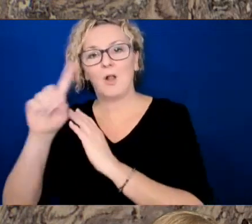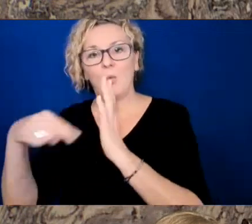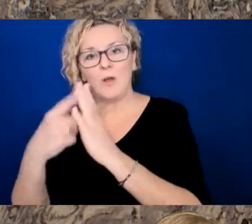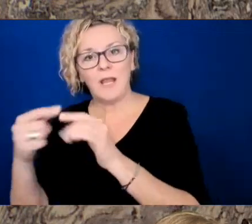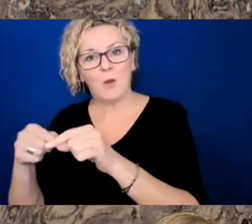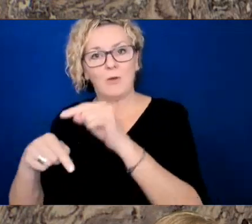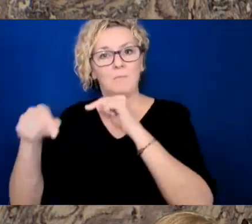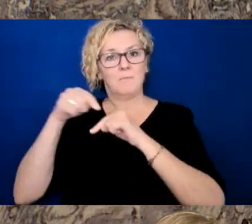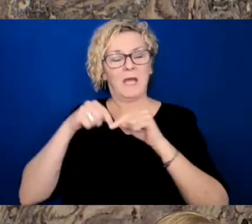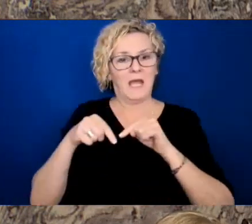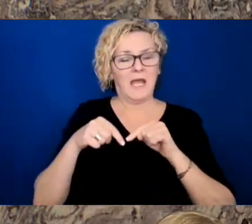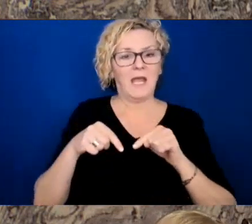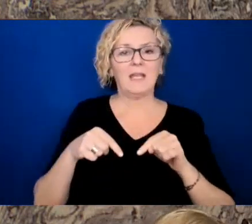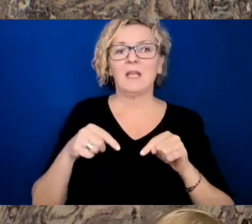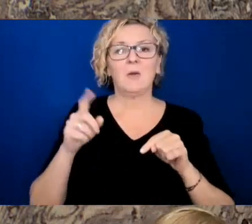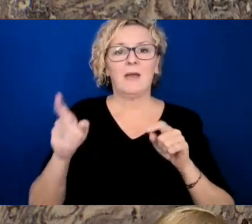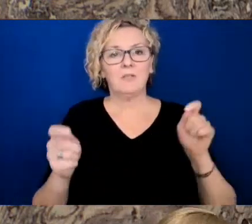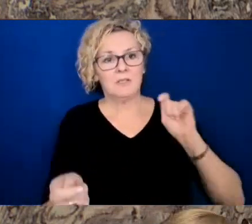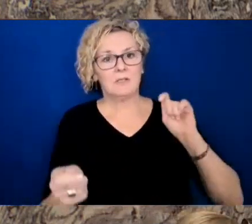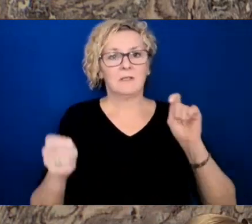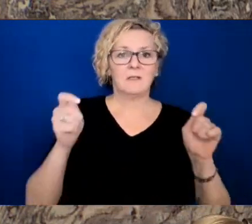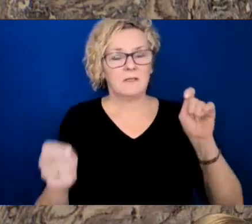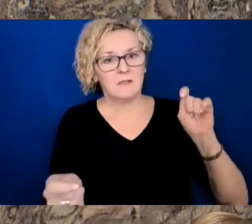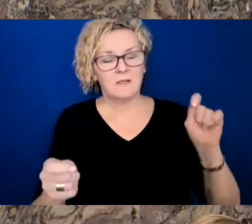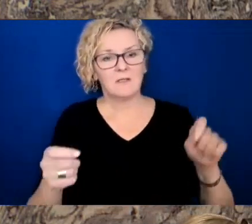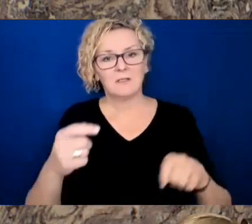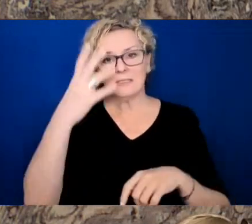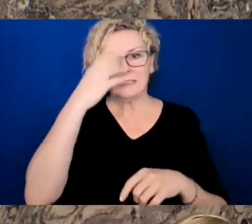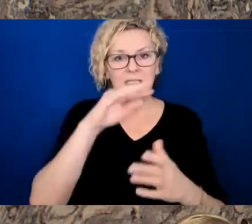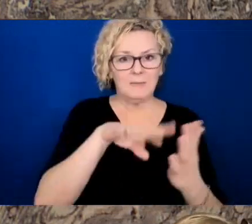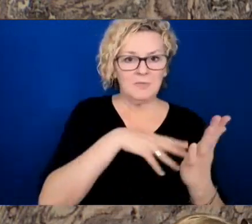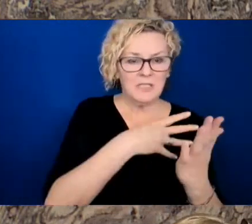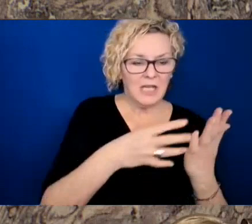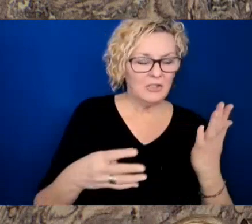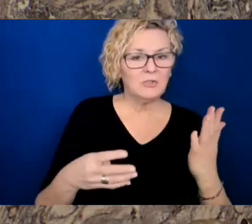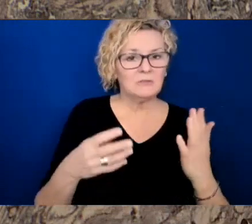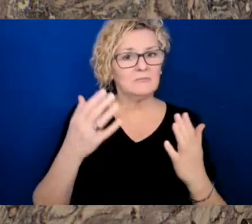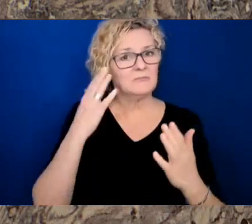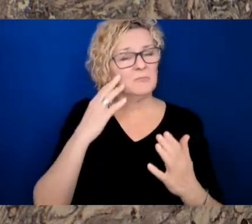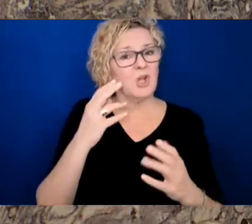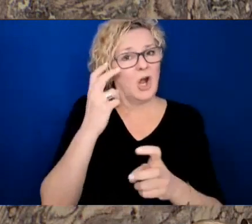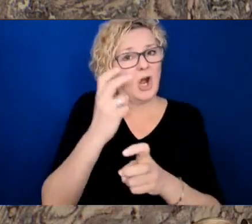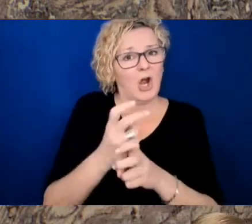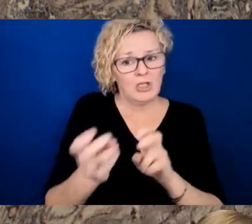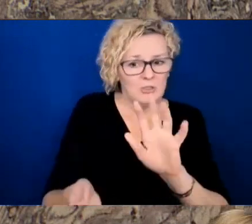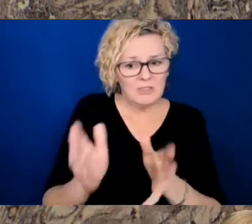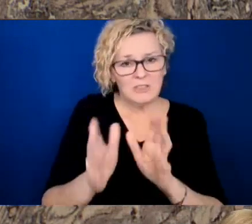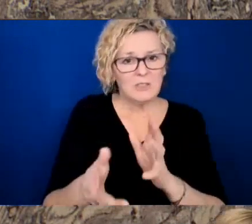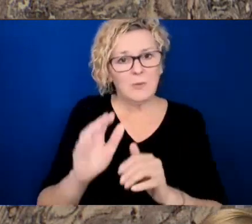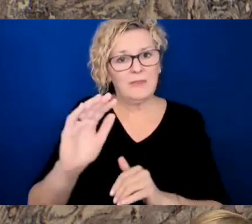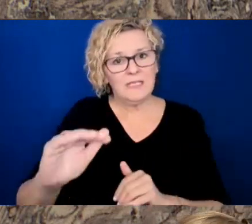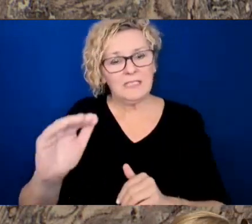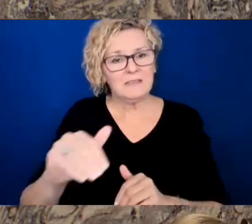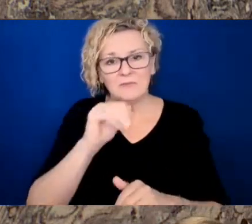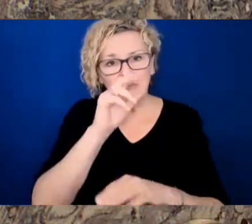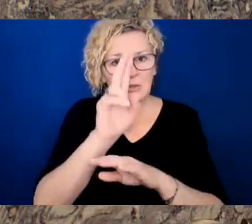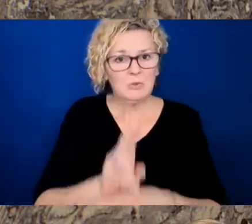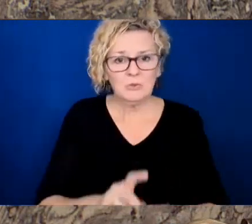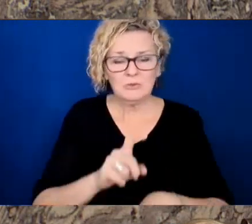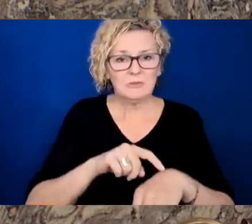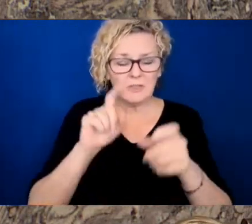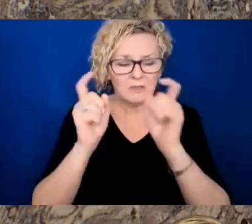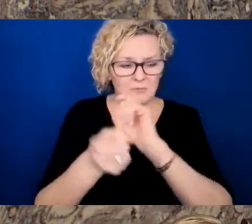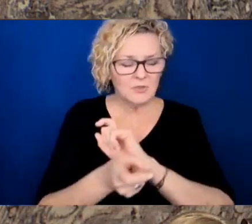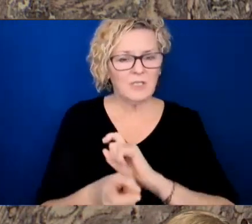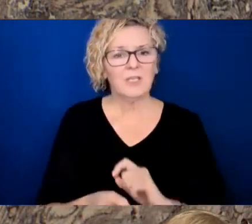as convincing my daughter that broccoli is a treat. Parents across British Columbia face the daunting challenge of recalibrating their families to